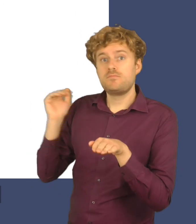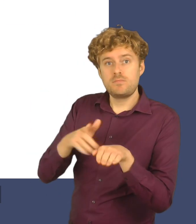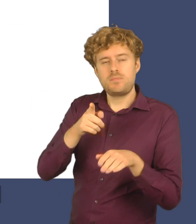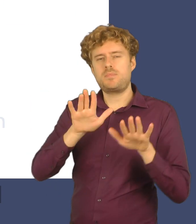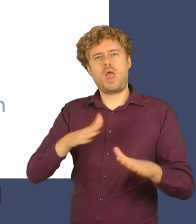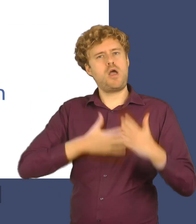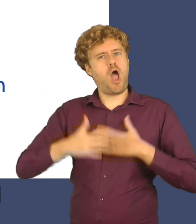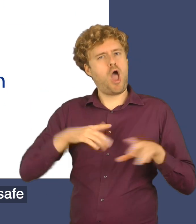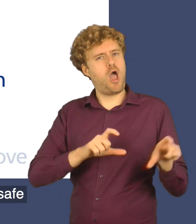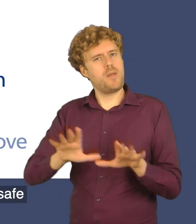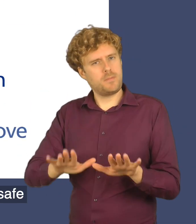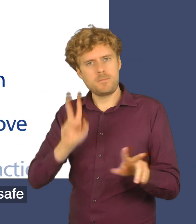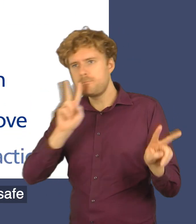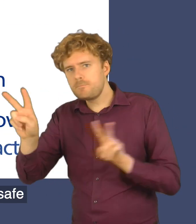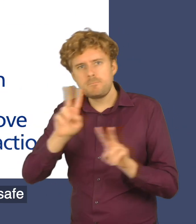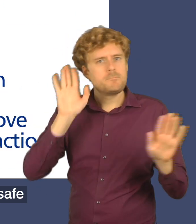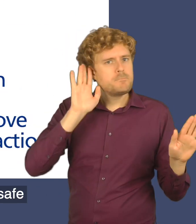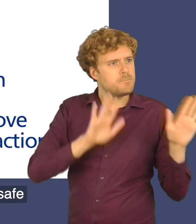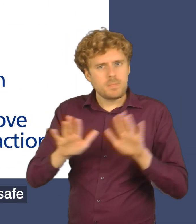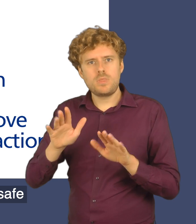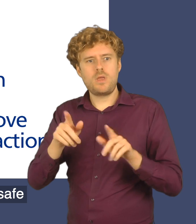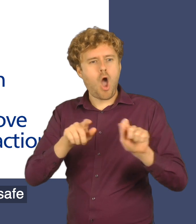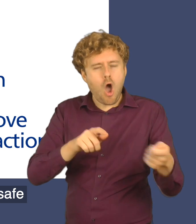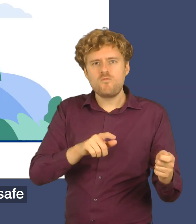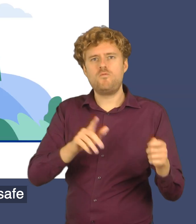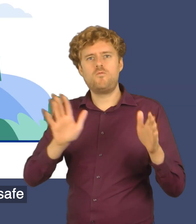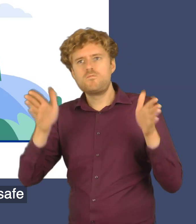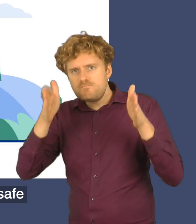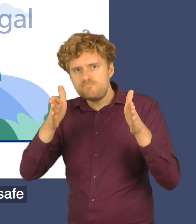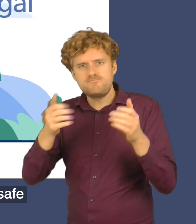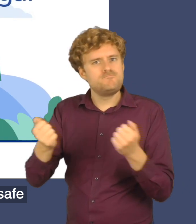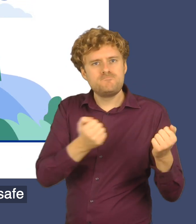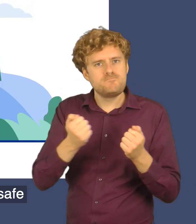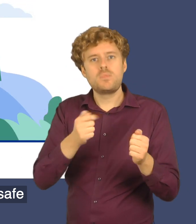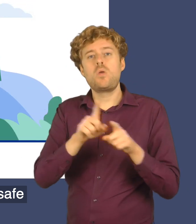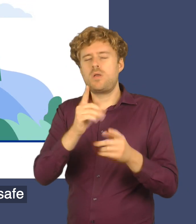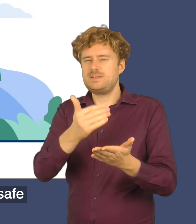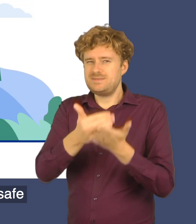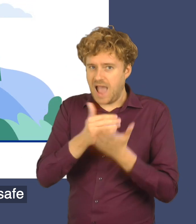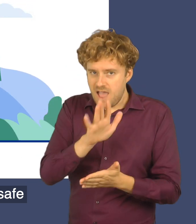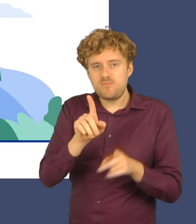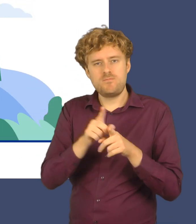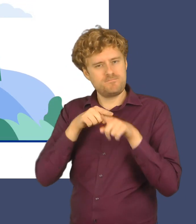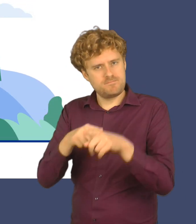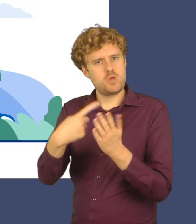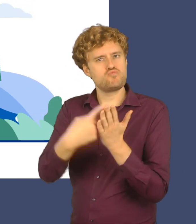look, listen, remove distractions and most of all, always stay safe and legal.